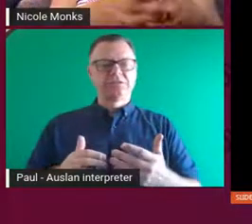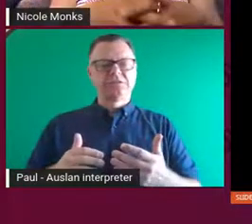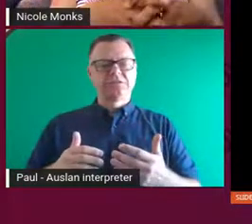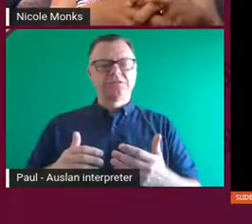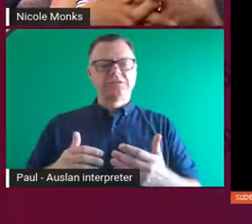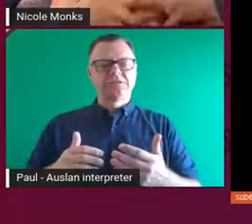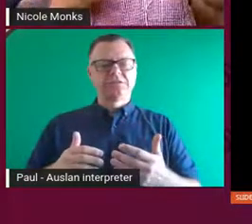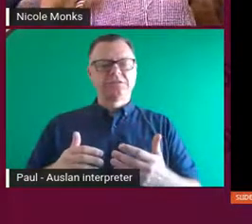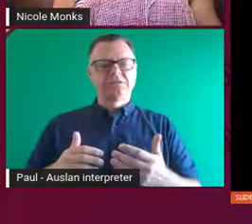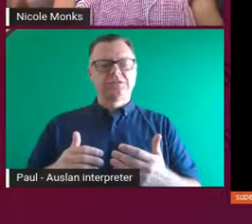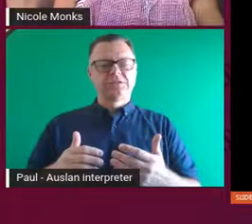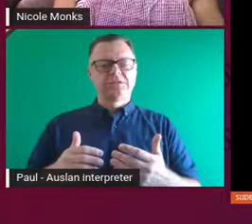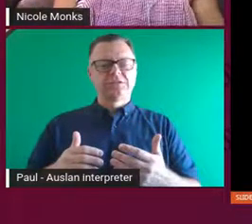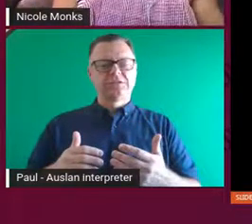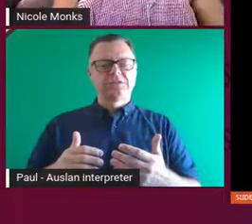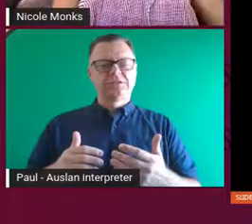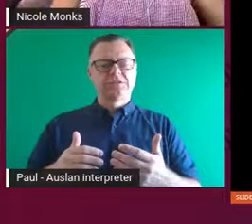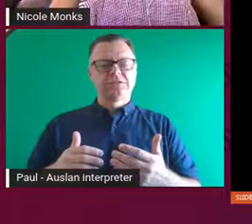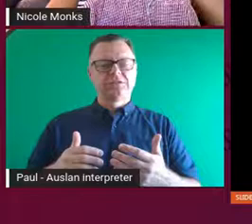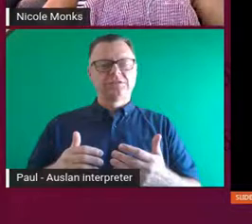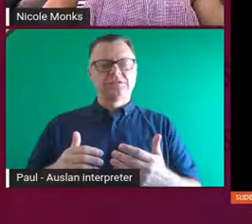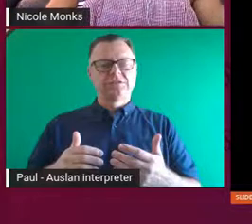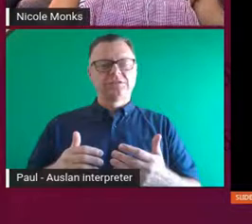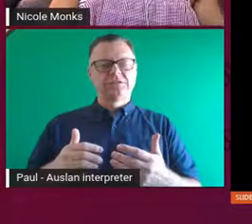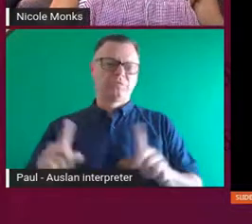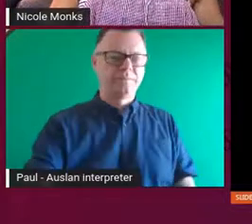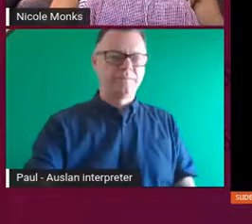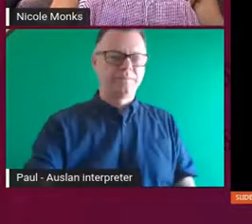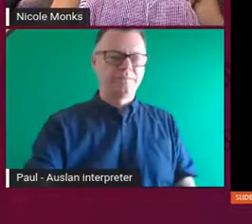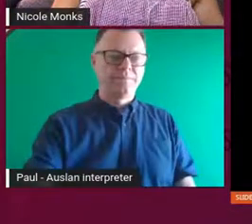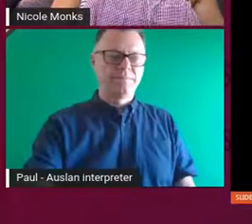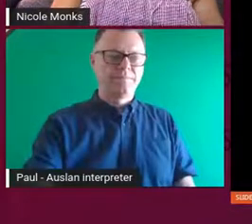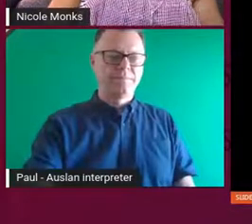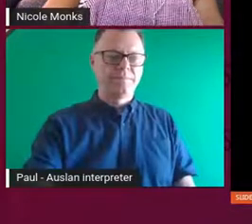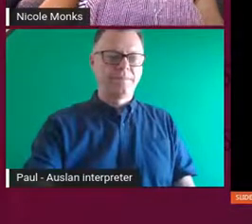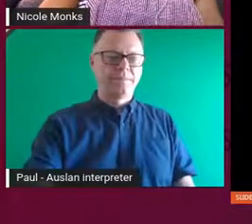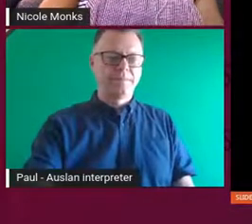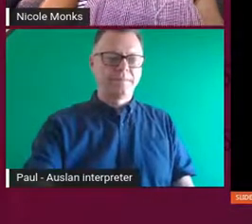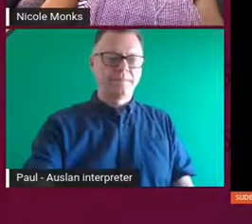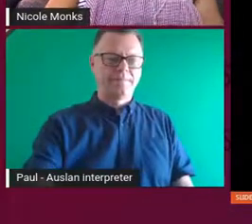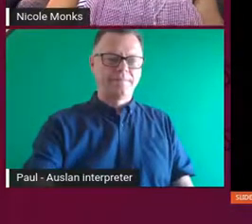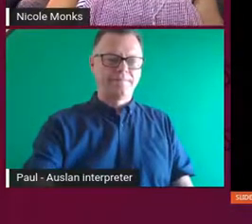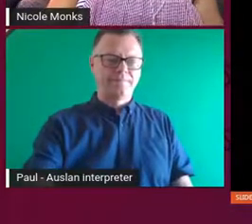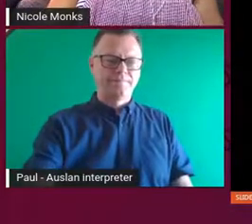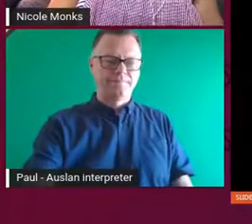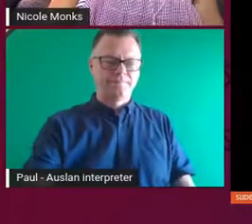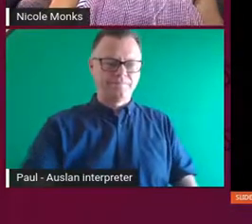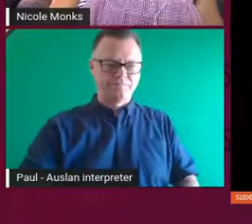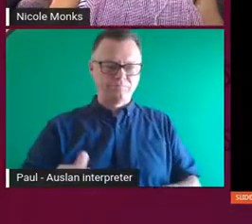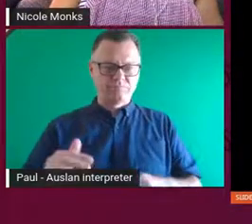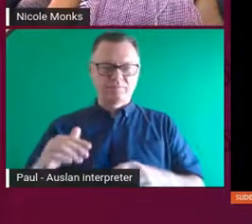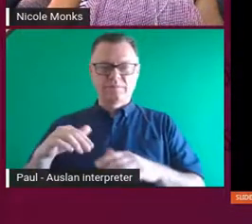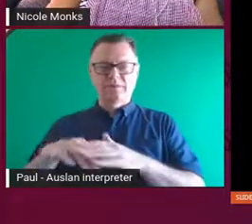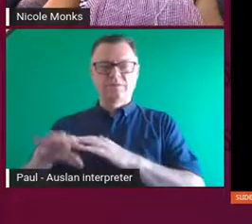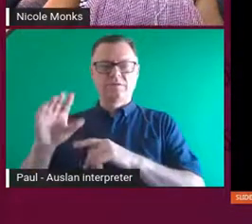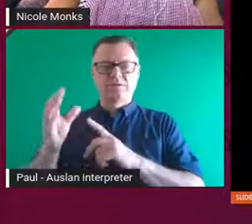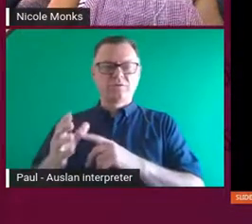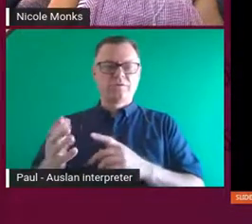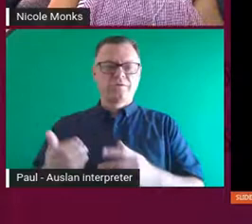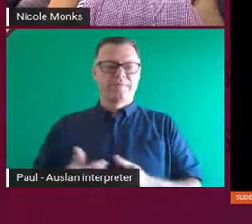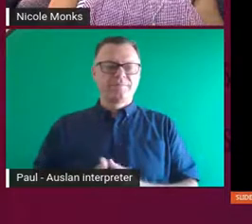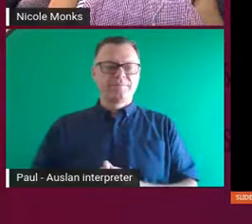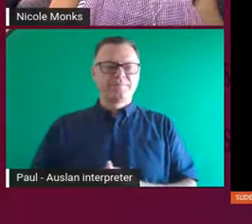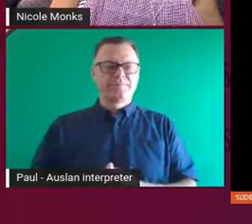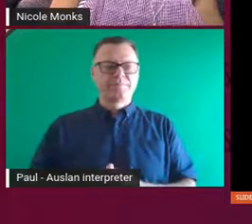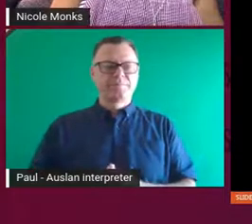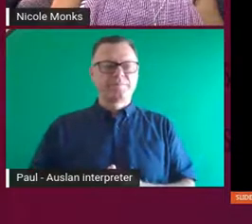try to find those similarities and the differences between our cultures. And so I started, yeah, I started